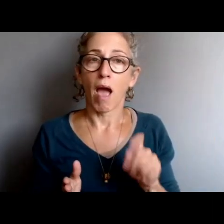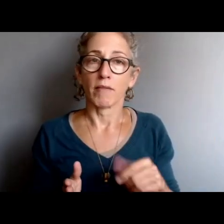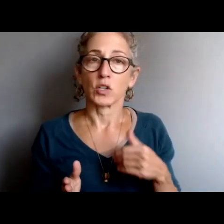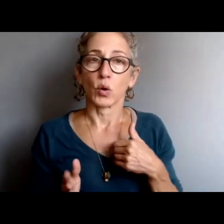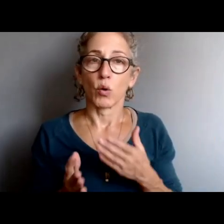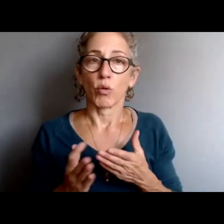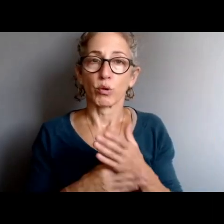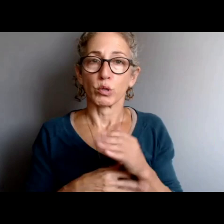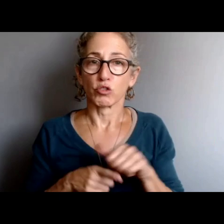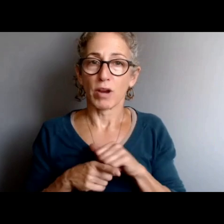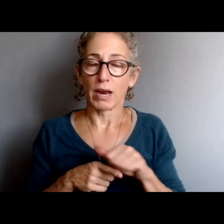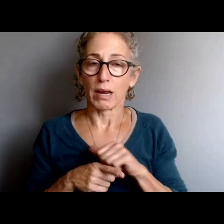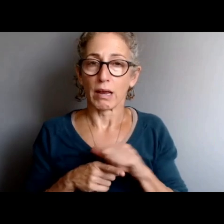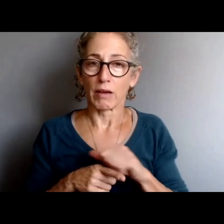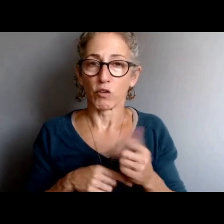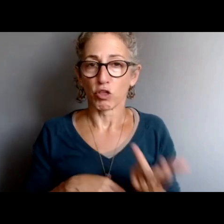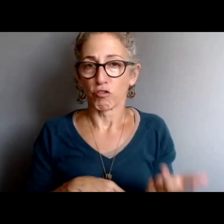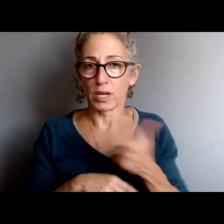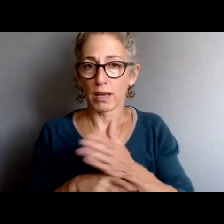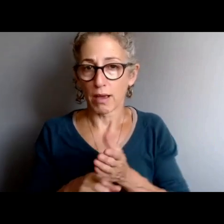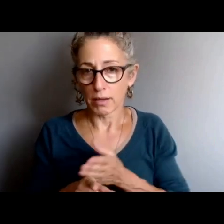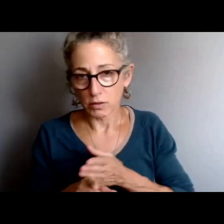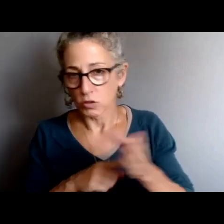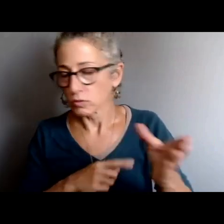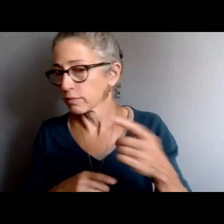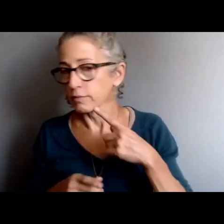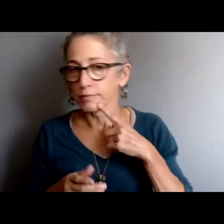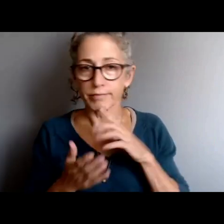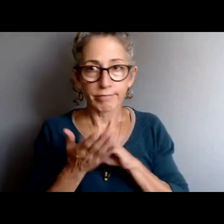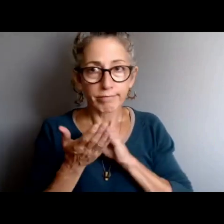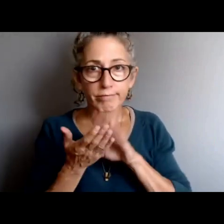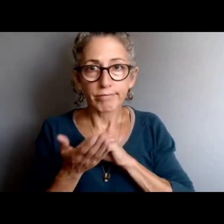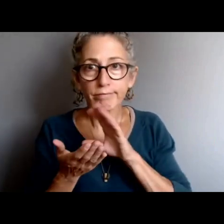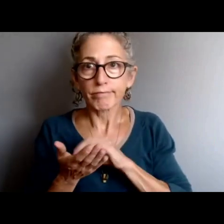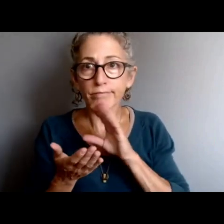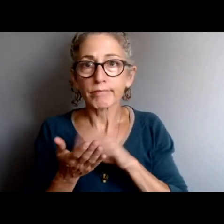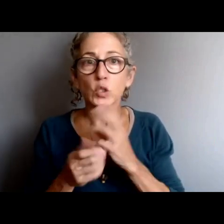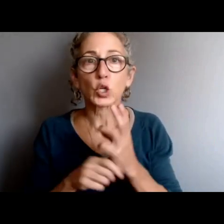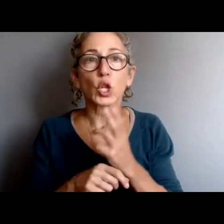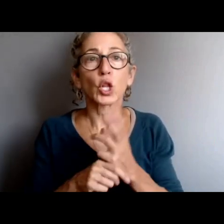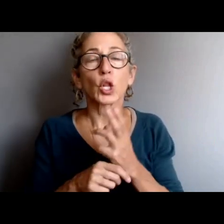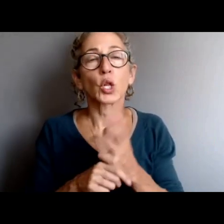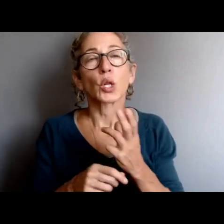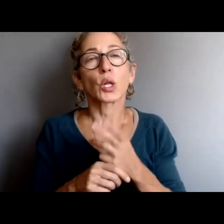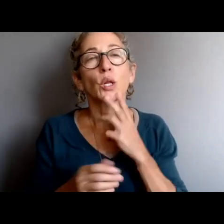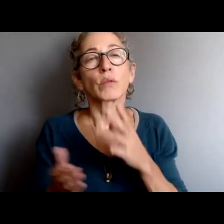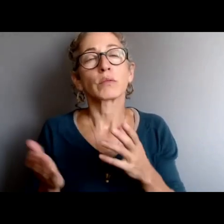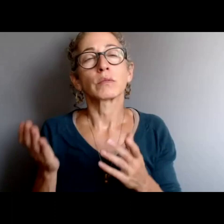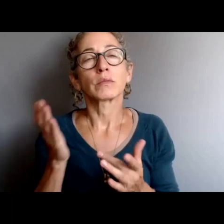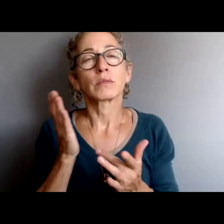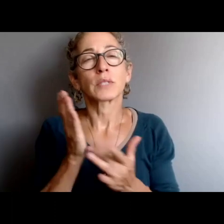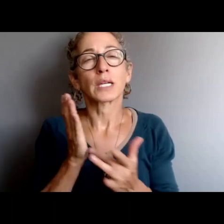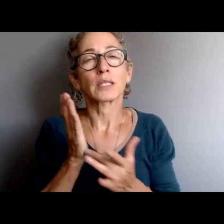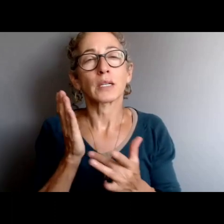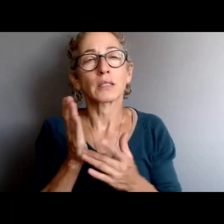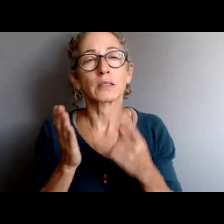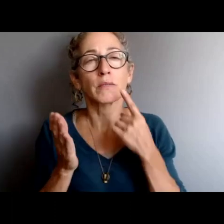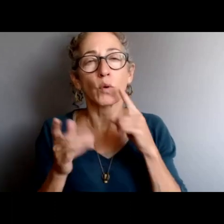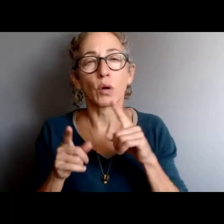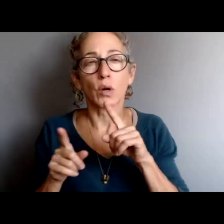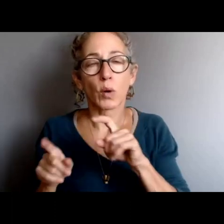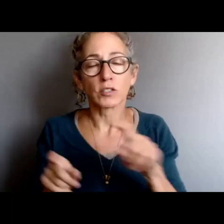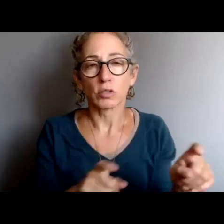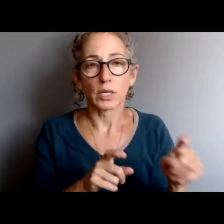who handles misconduct complaints. And investigative techniques is a big part of that investigative training,